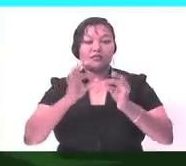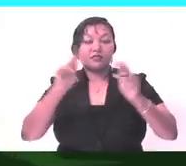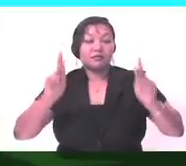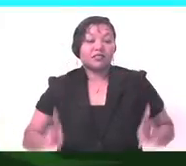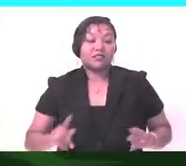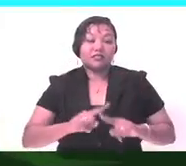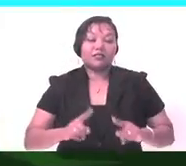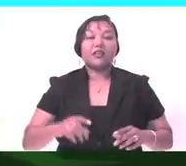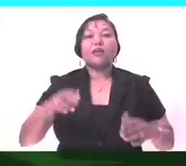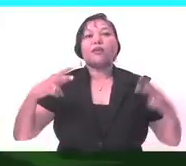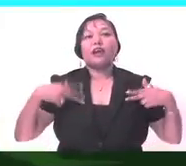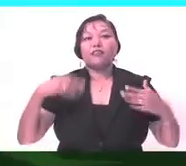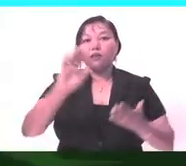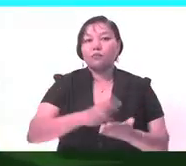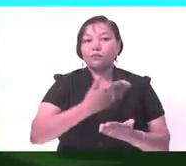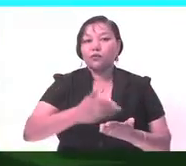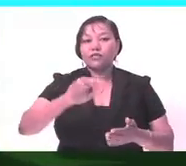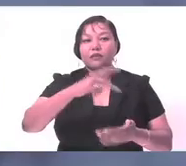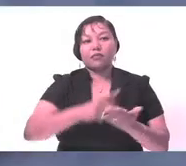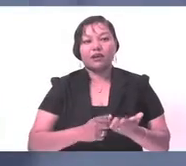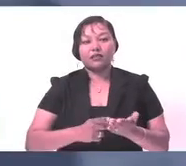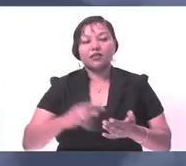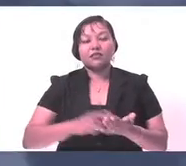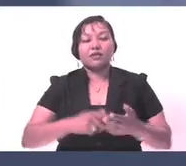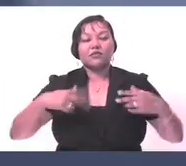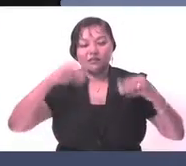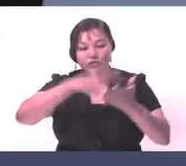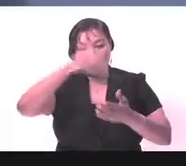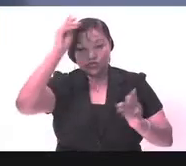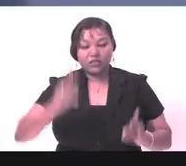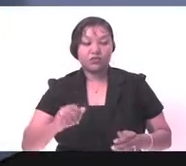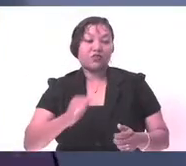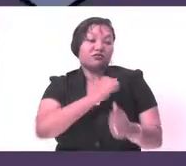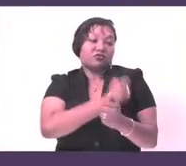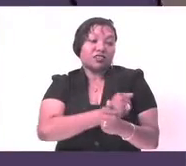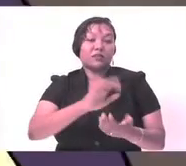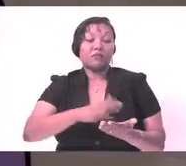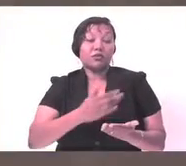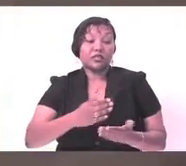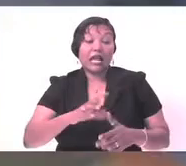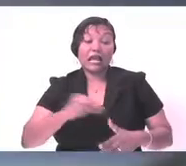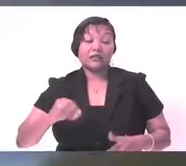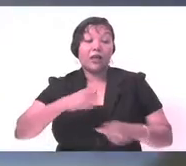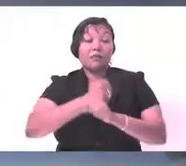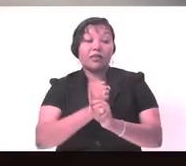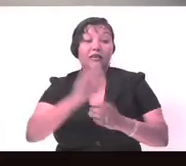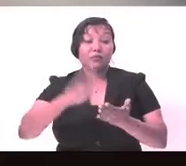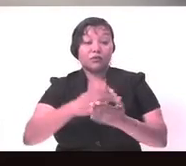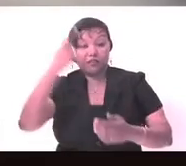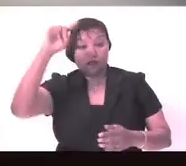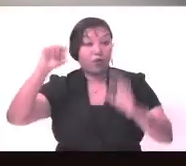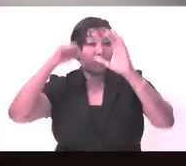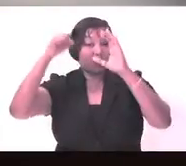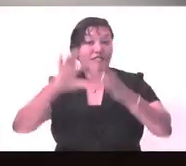also have a music component in it, and we do have students who are coming to the program that are strong in music and who have actually